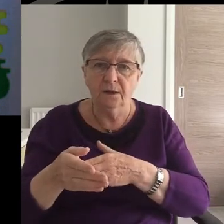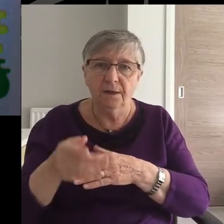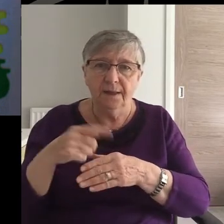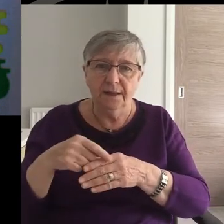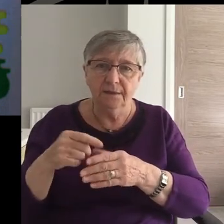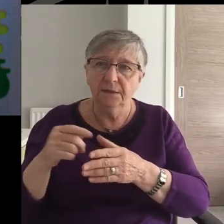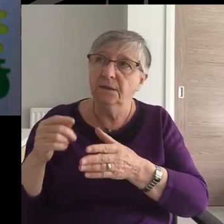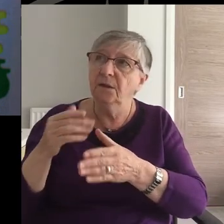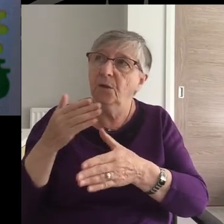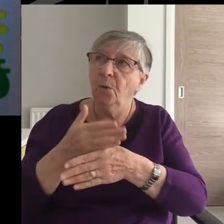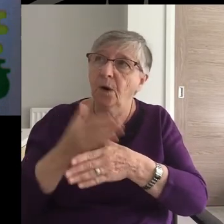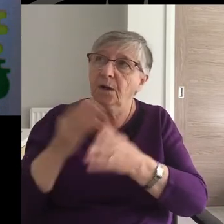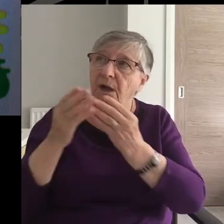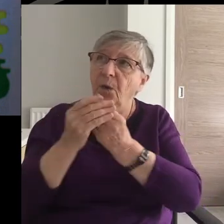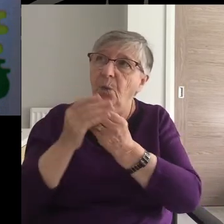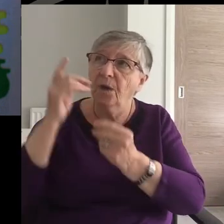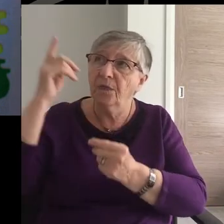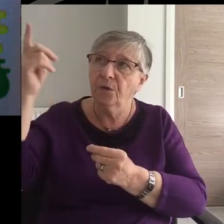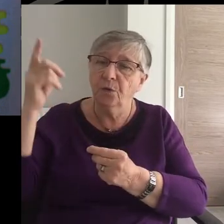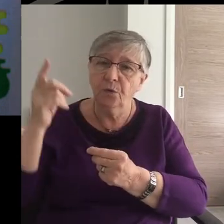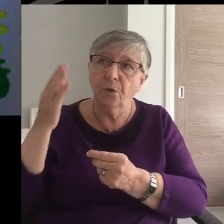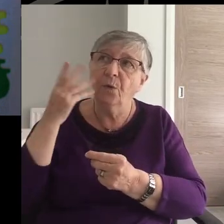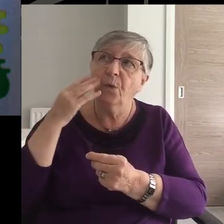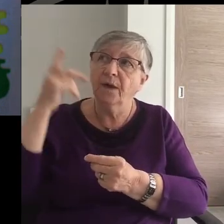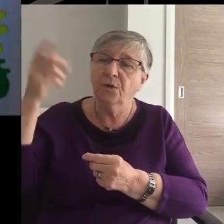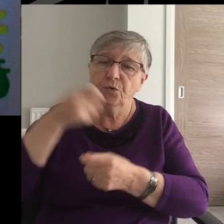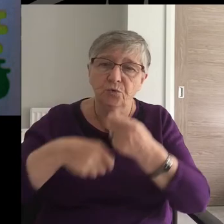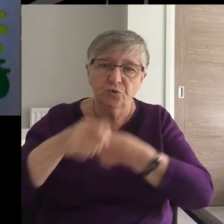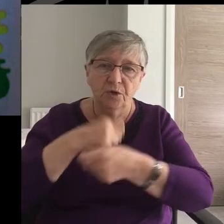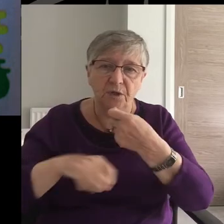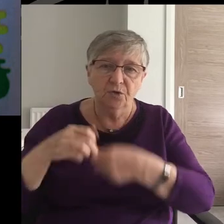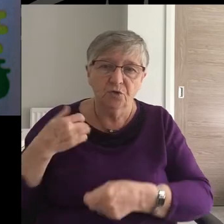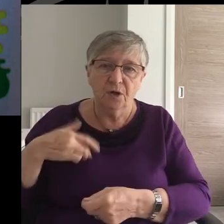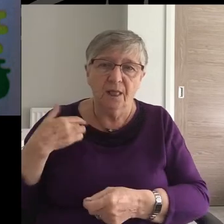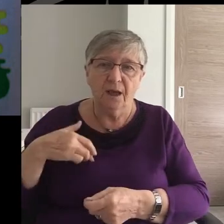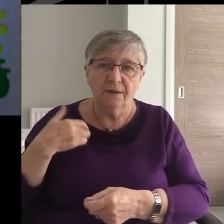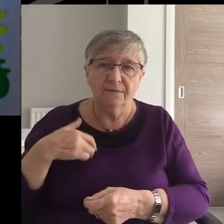in partnering you as you change lives.